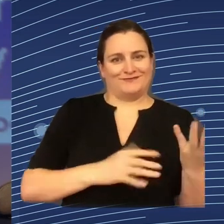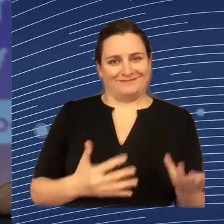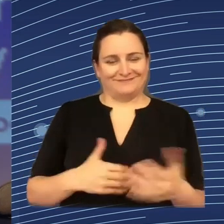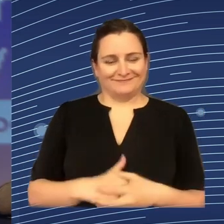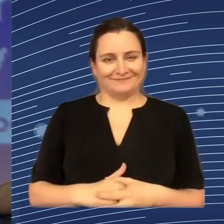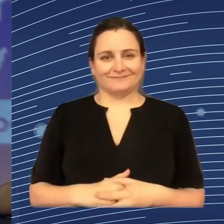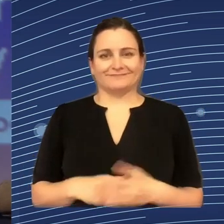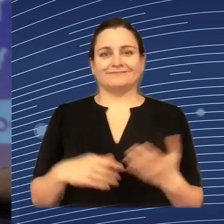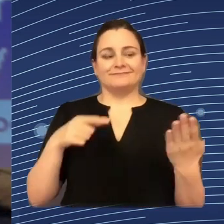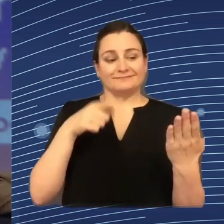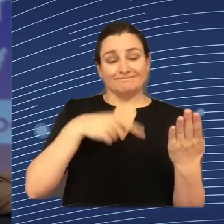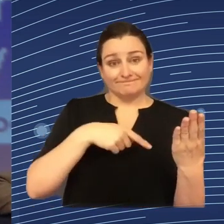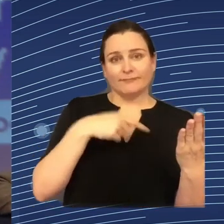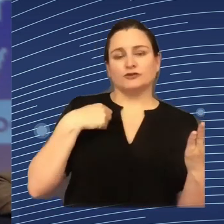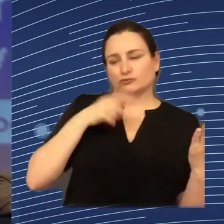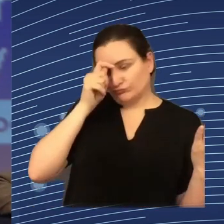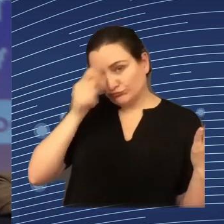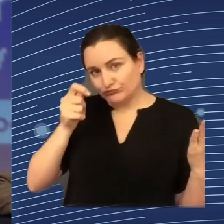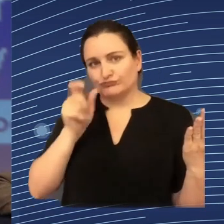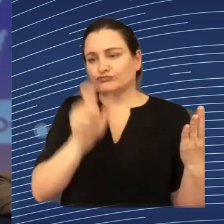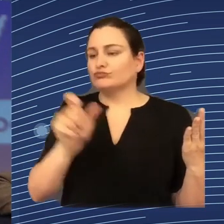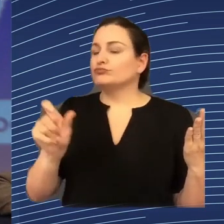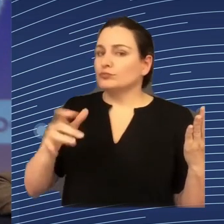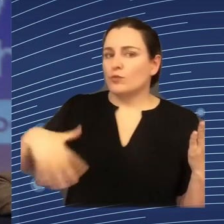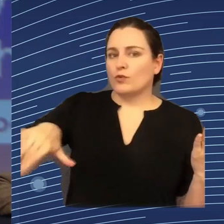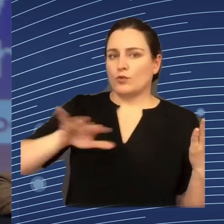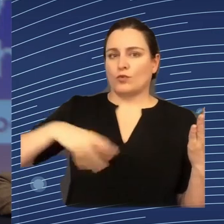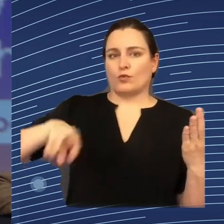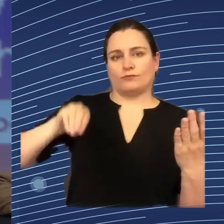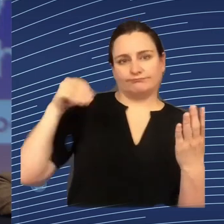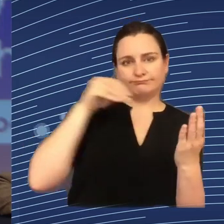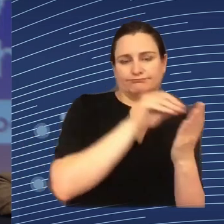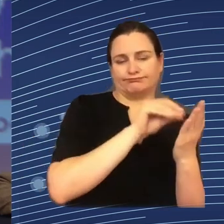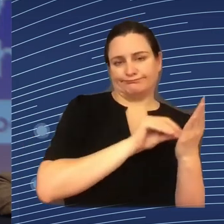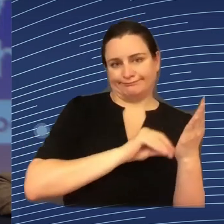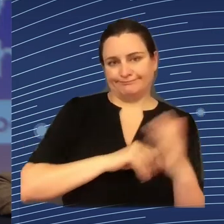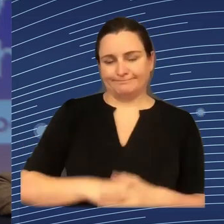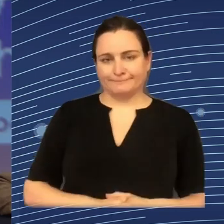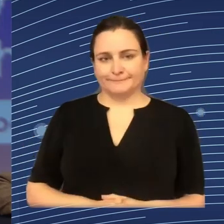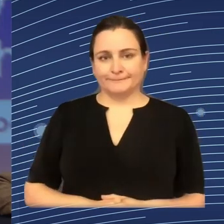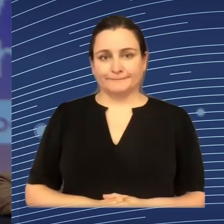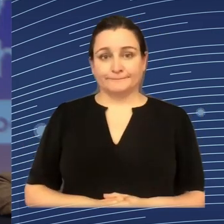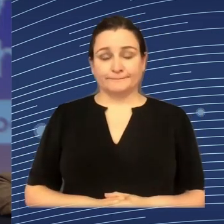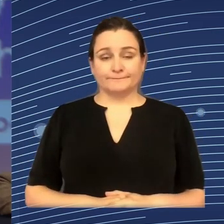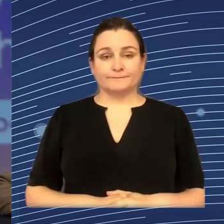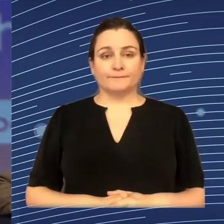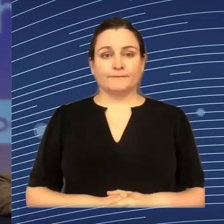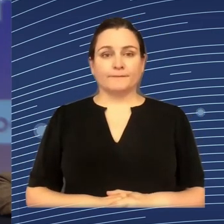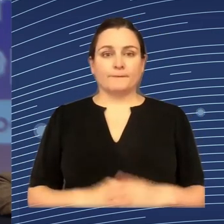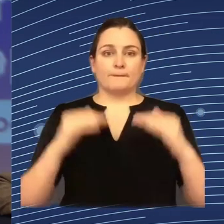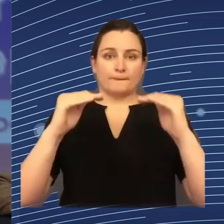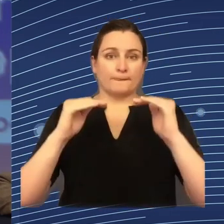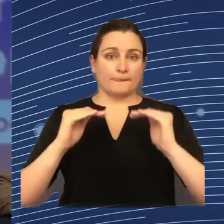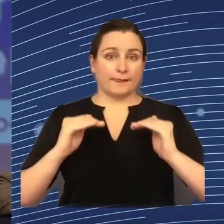role to the social partners. This is obviously very, very important to keep in mind. Now, I would like to move on to